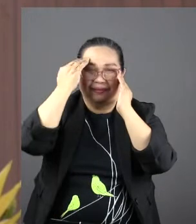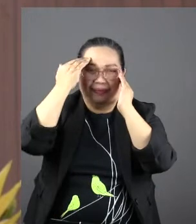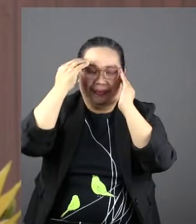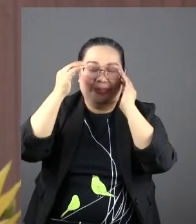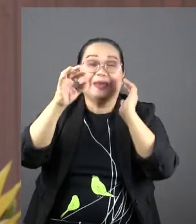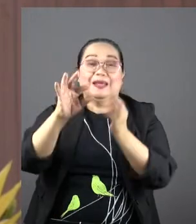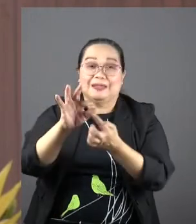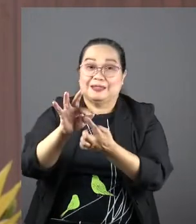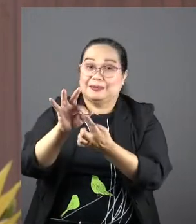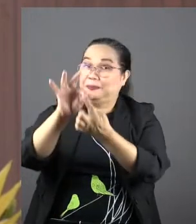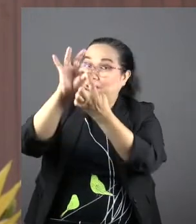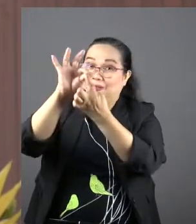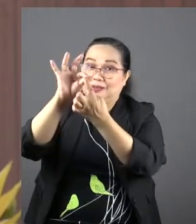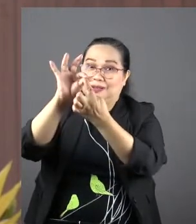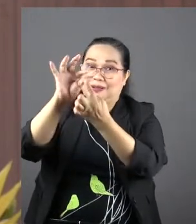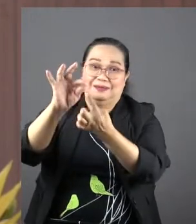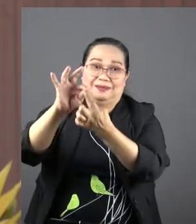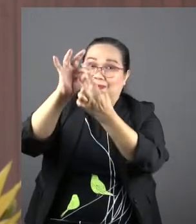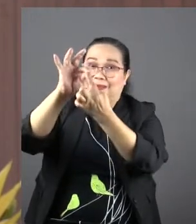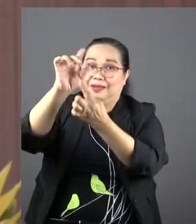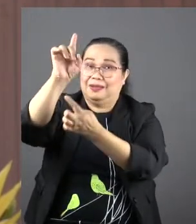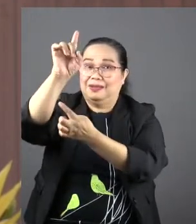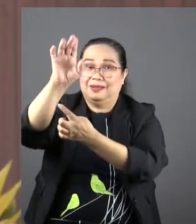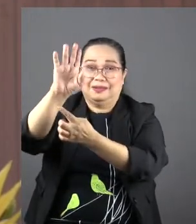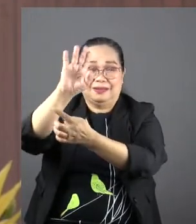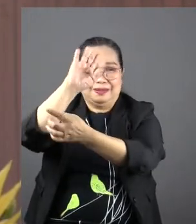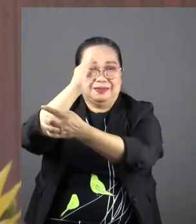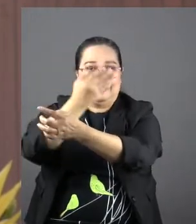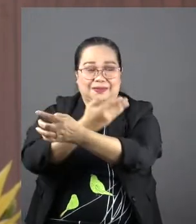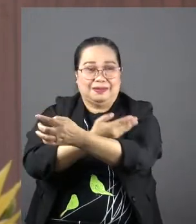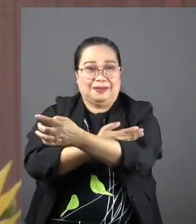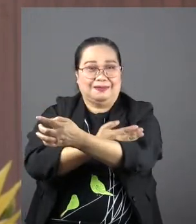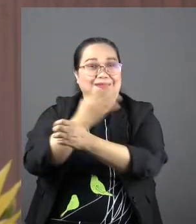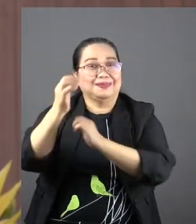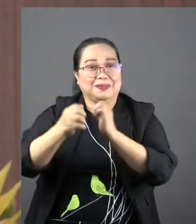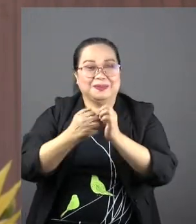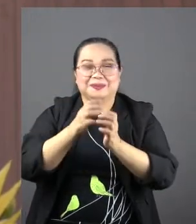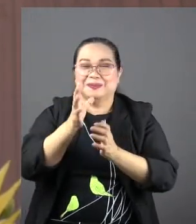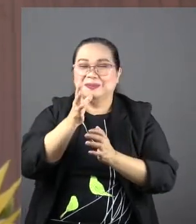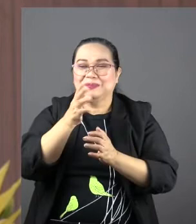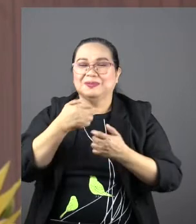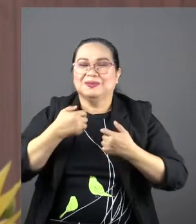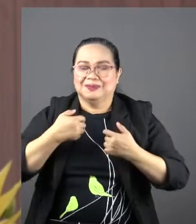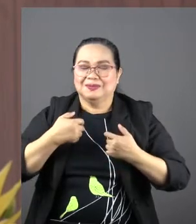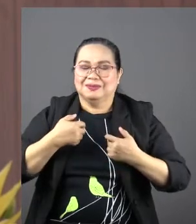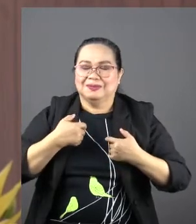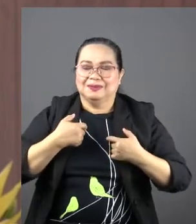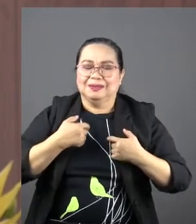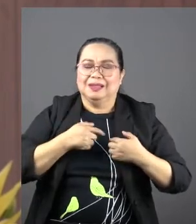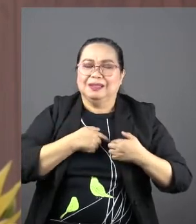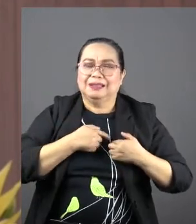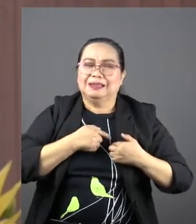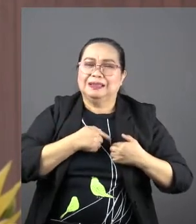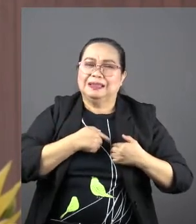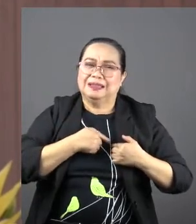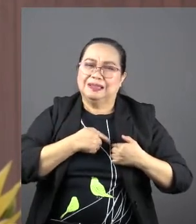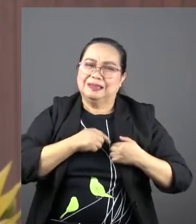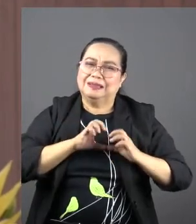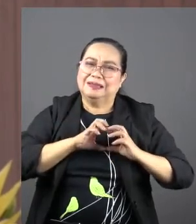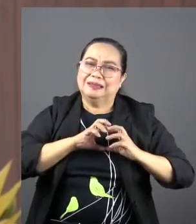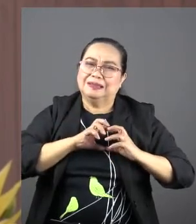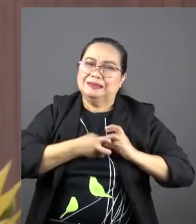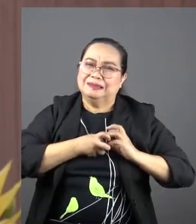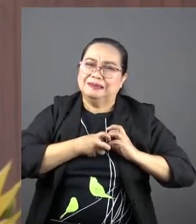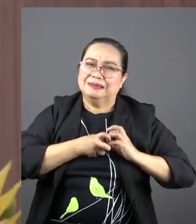special son of God as the early mother who'd tear her heart apart. She knew that early, my friends.